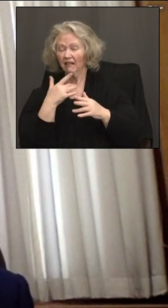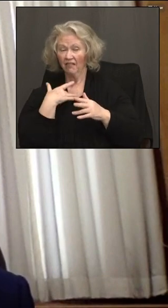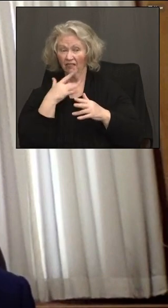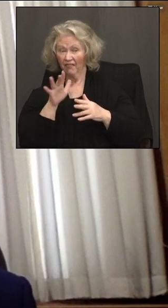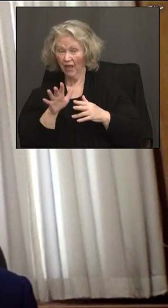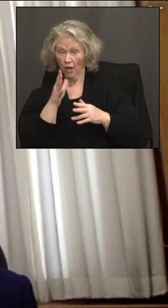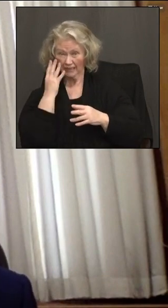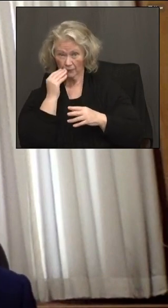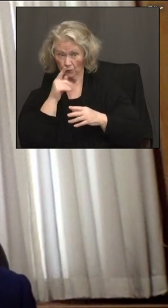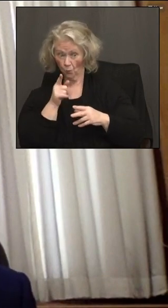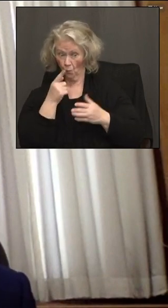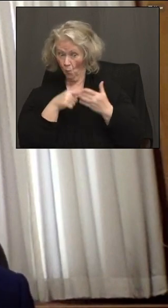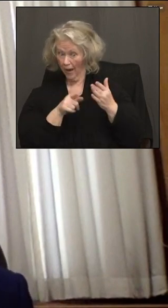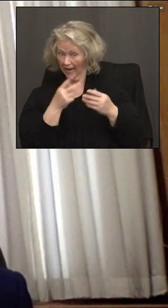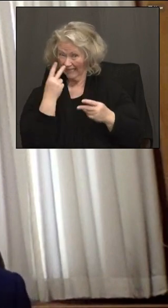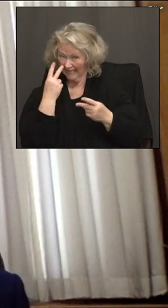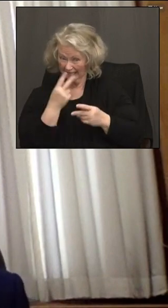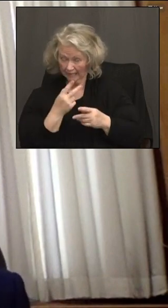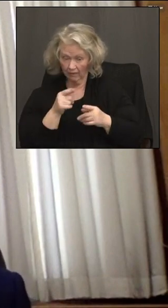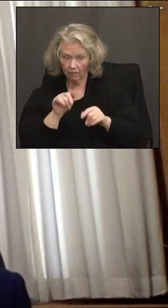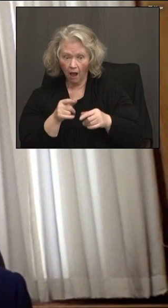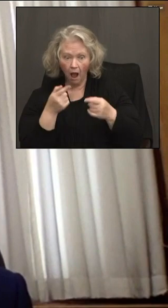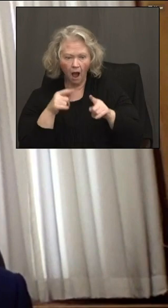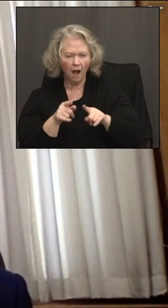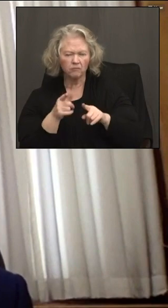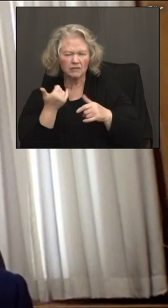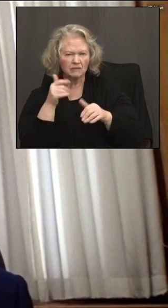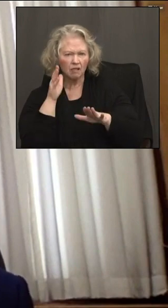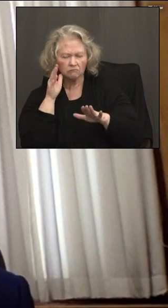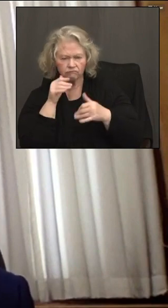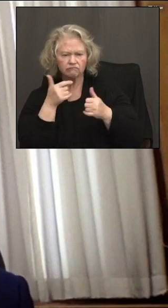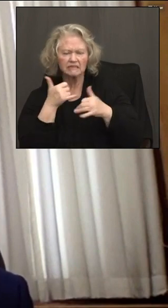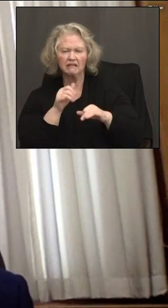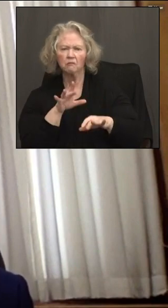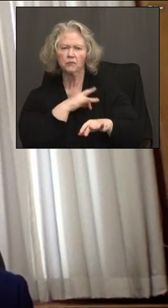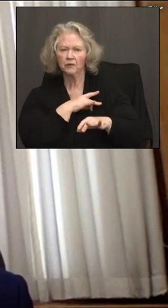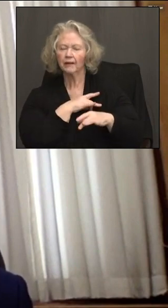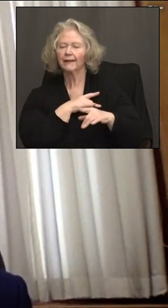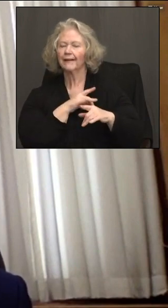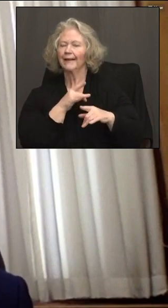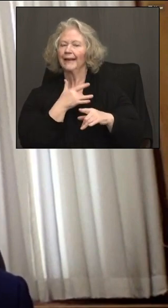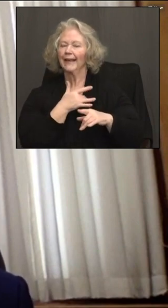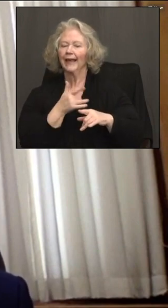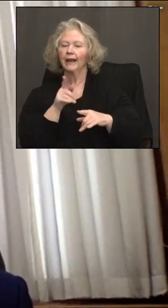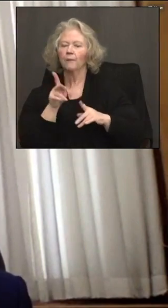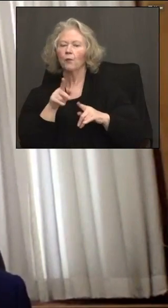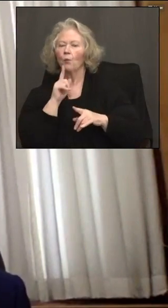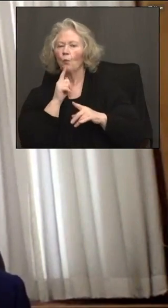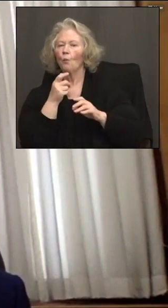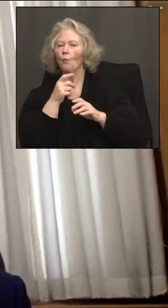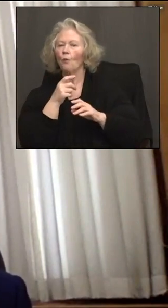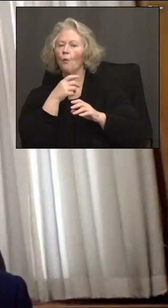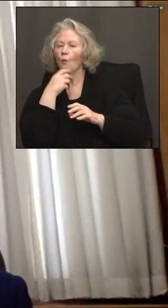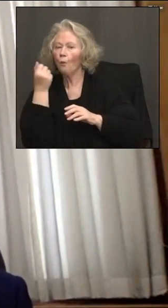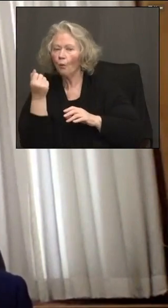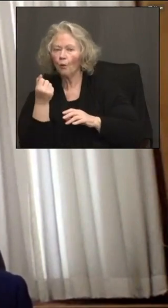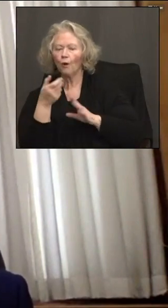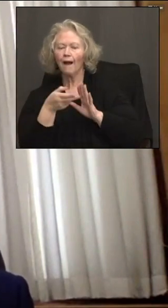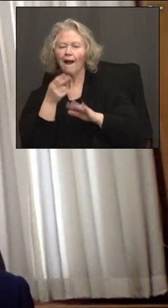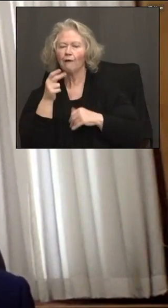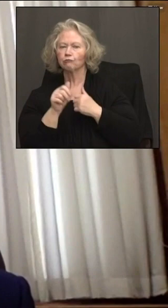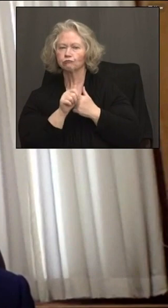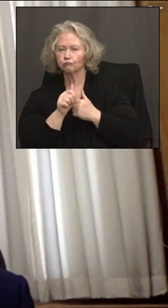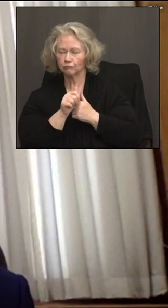lines is that when they have seen a breakthrough case, it's typically been in someone who is older, has a higher risk condition, and instead of